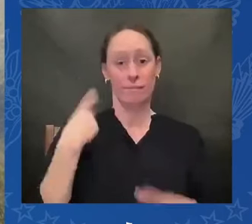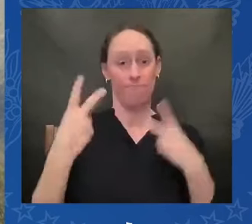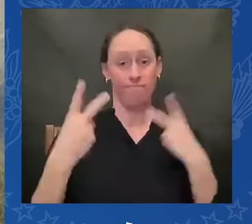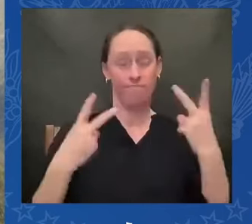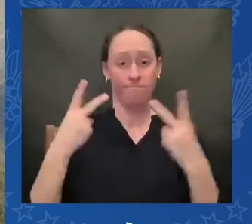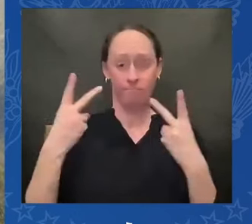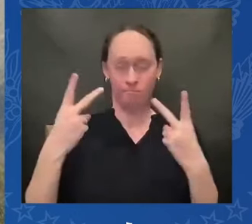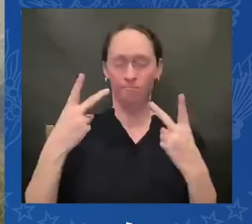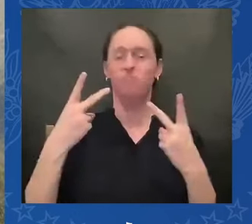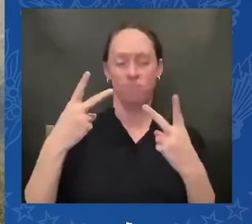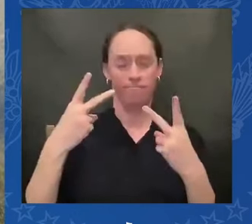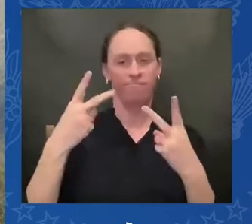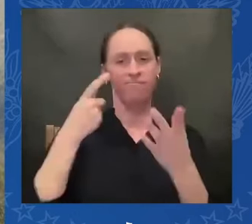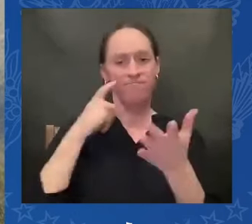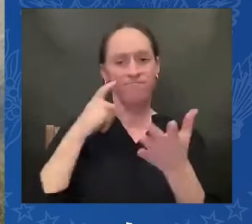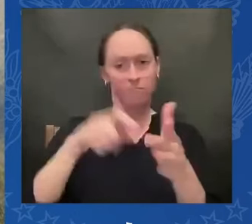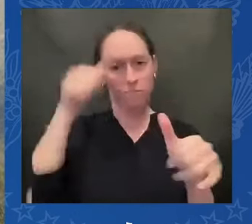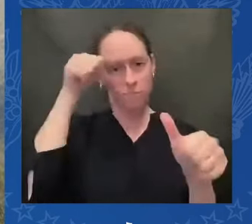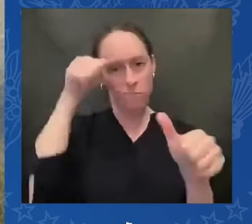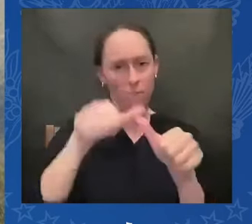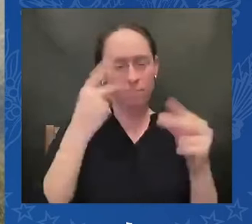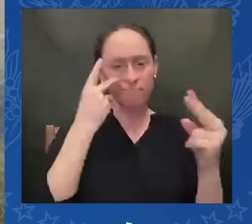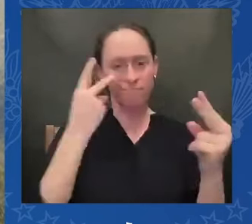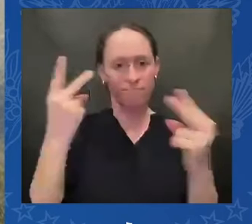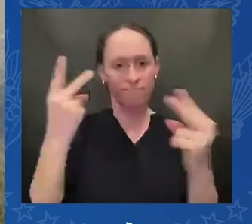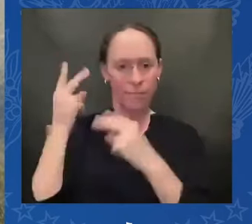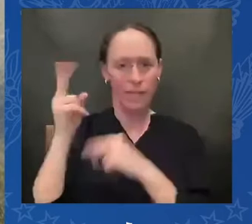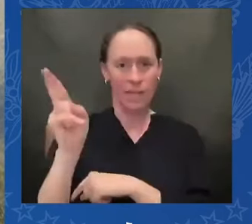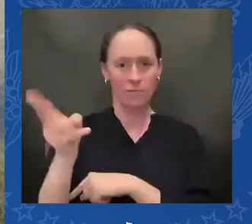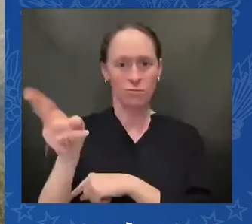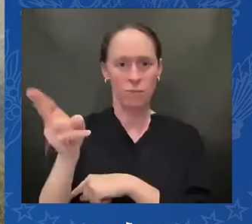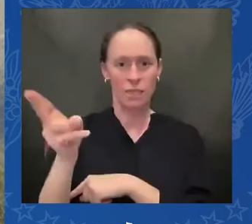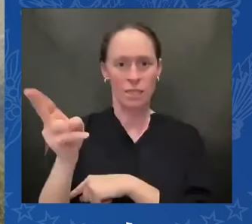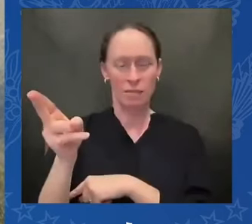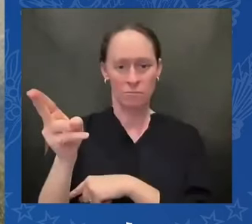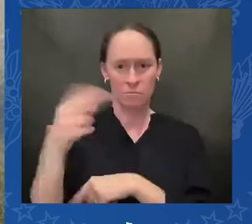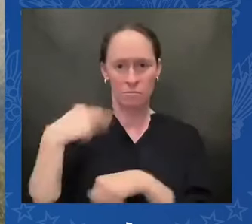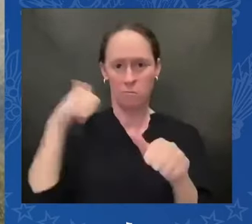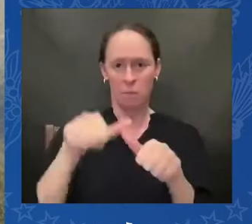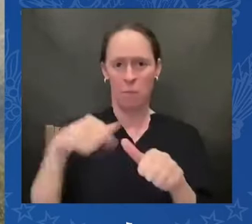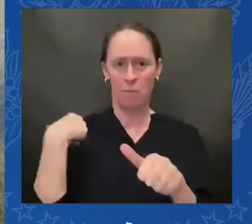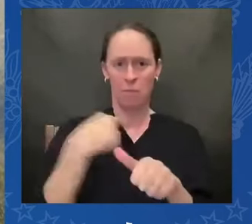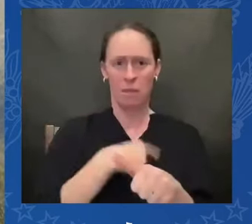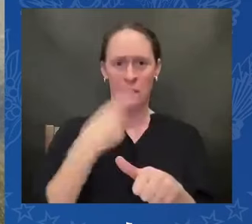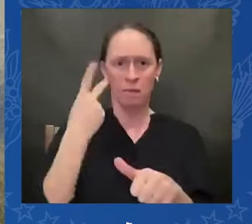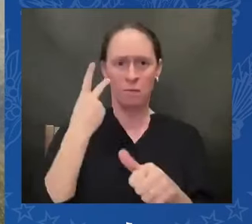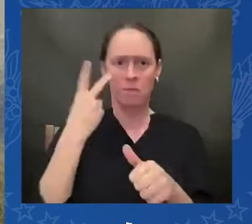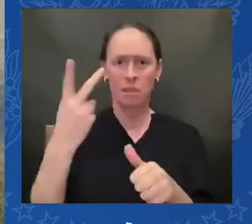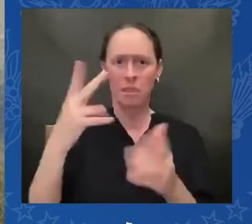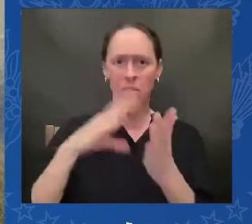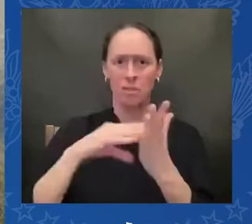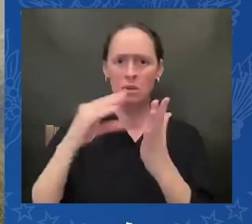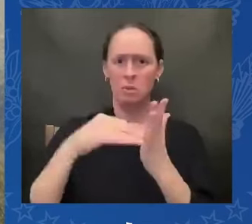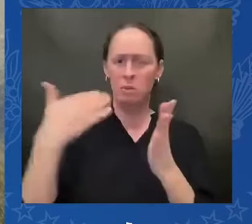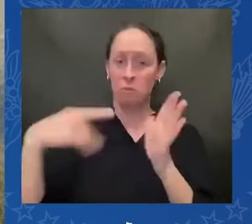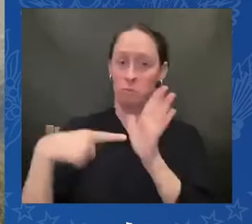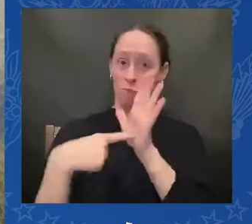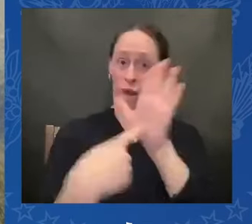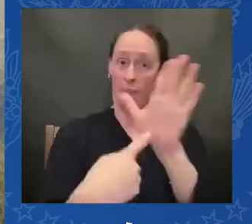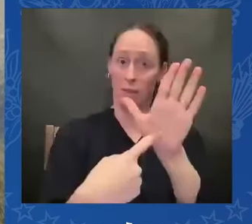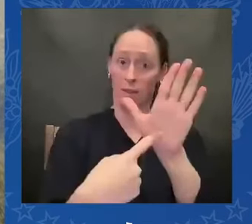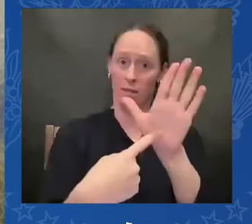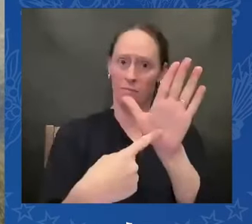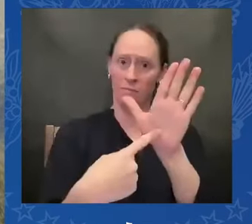my ambassador roles how much representation matters for too long Native Americans have been under represented